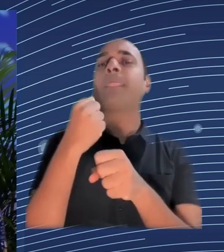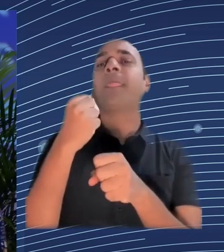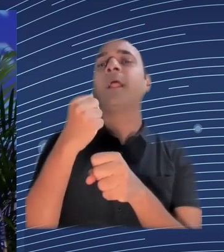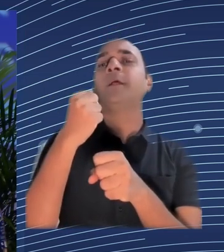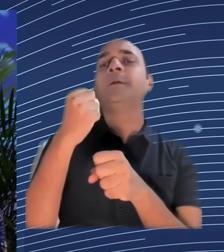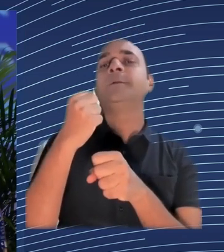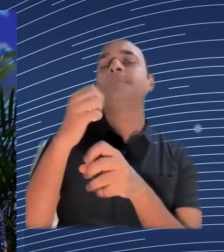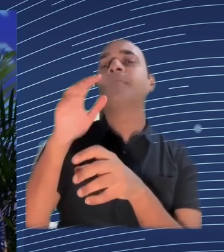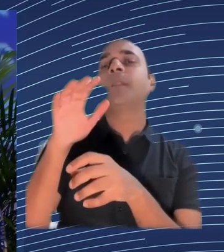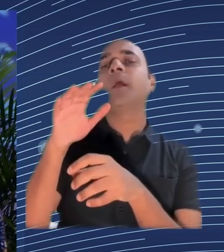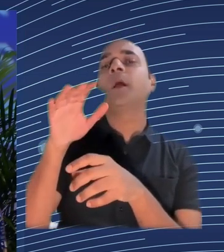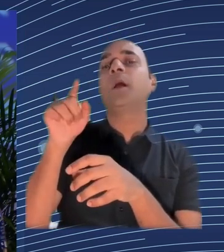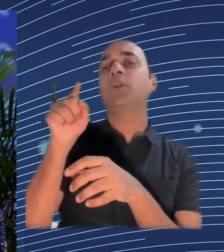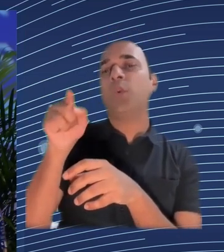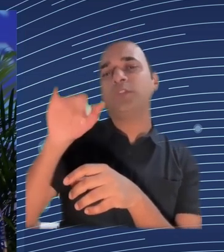a reality